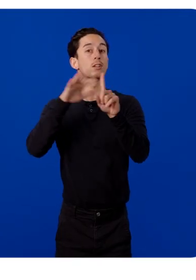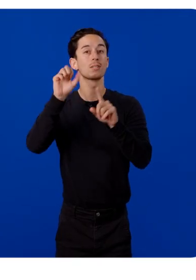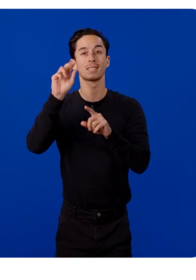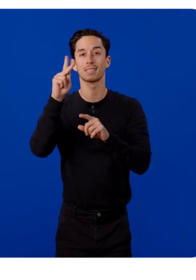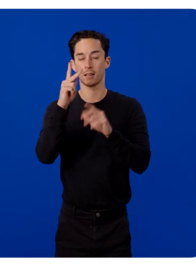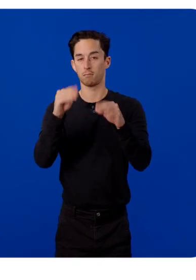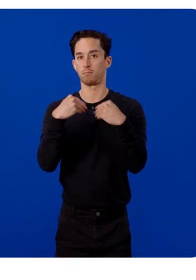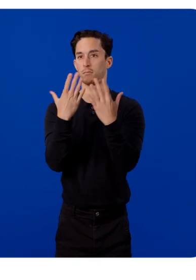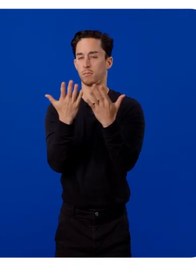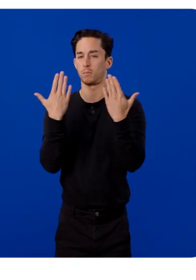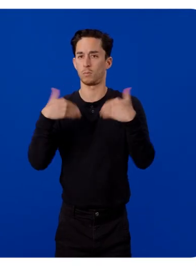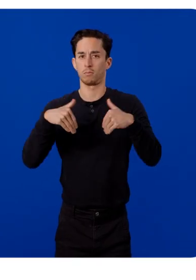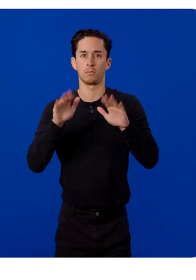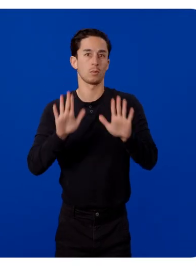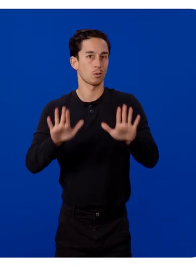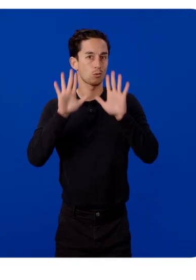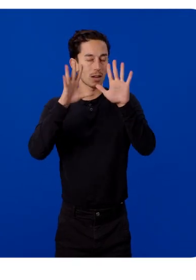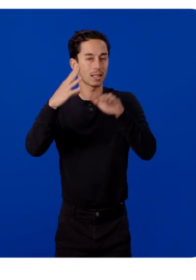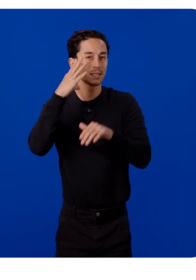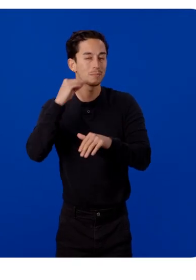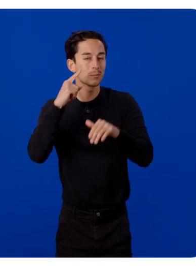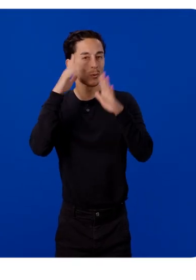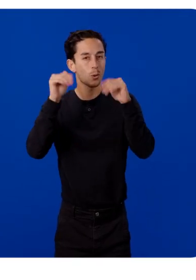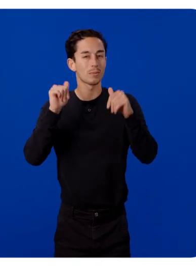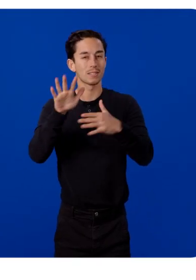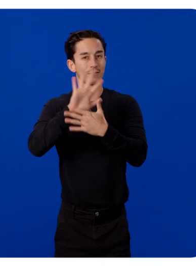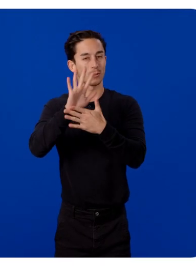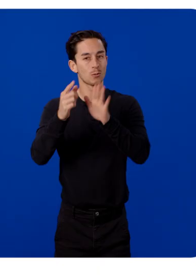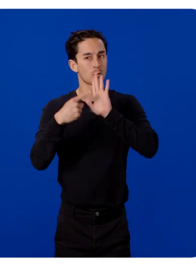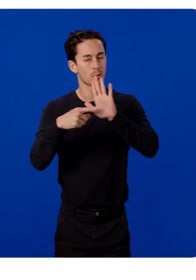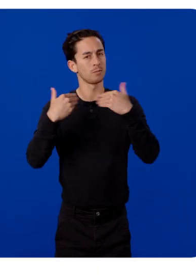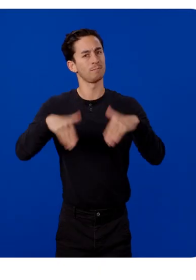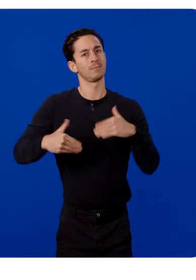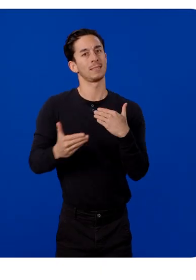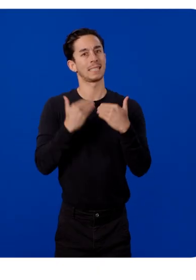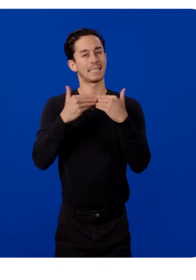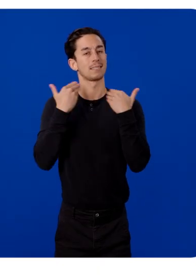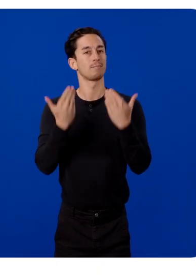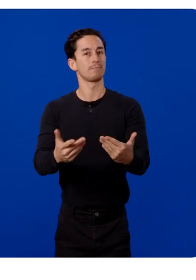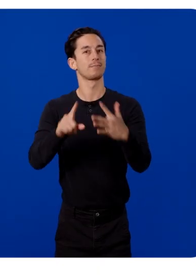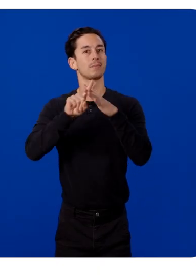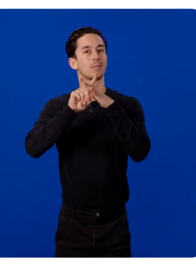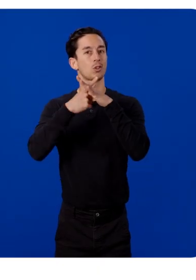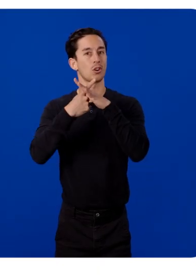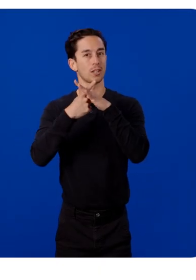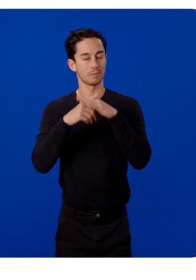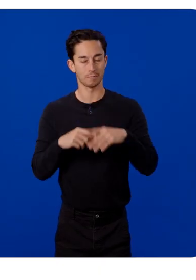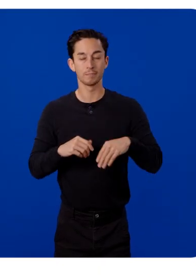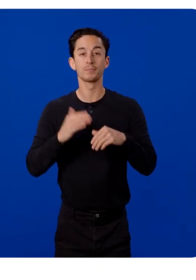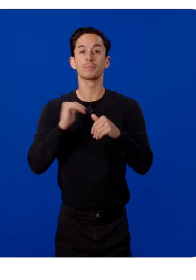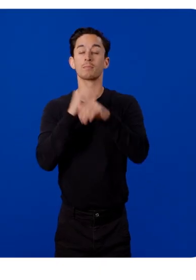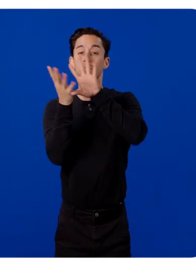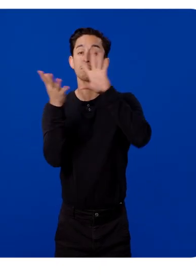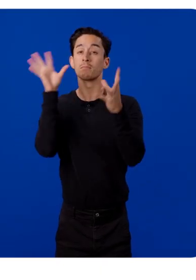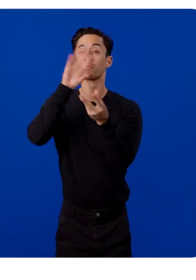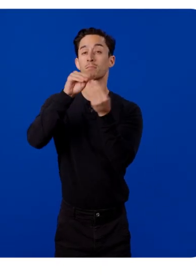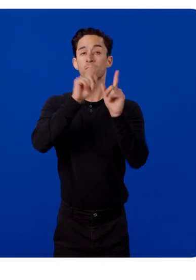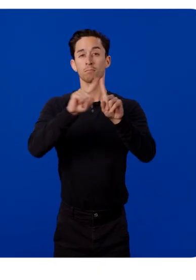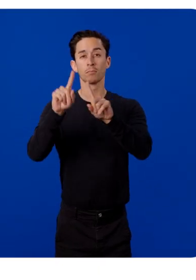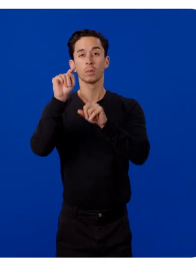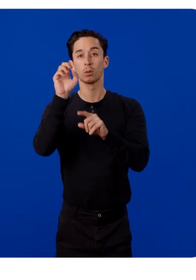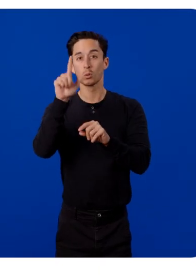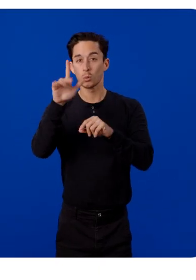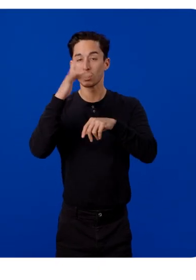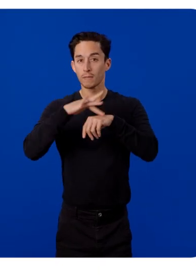is already enabling some incredible experiences, and we hope this video has demonstrated just how easy it is to get started. With our comprehensive